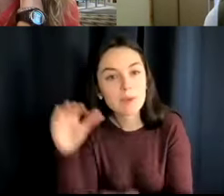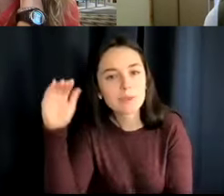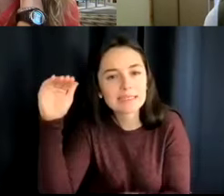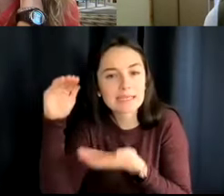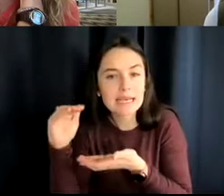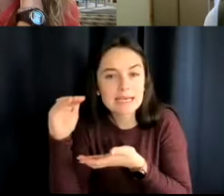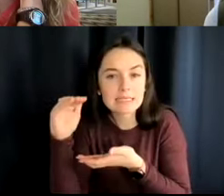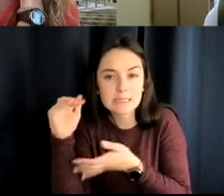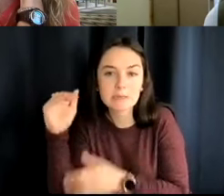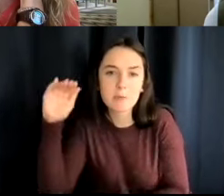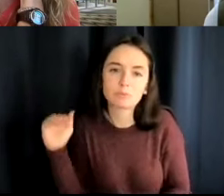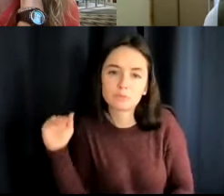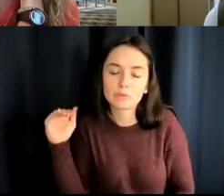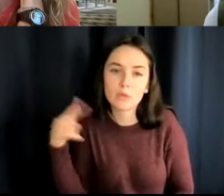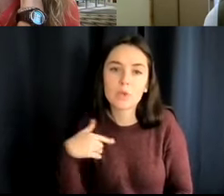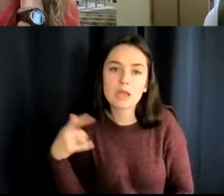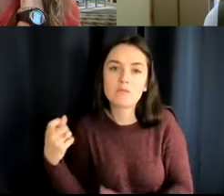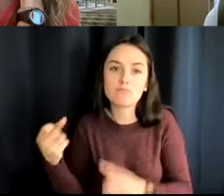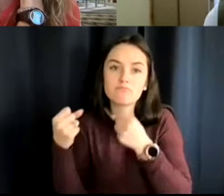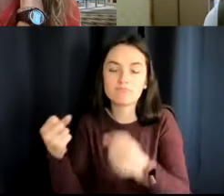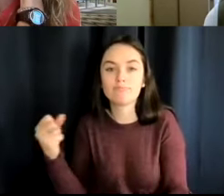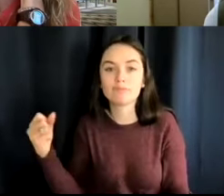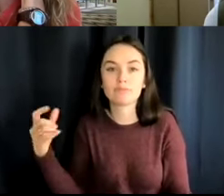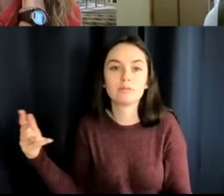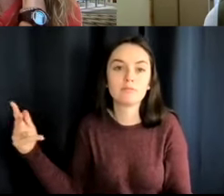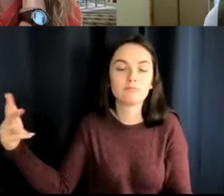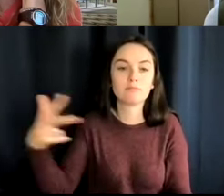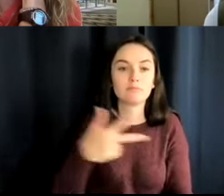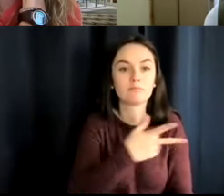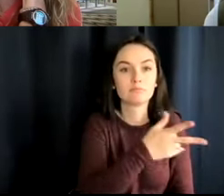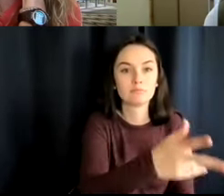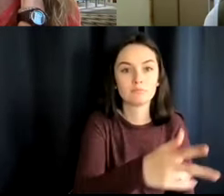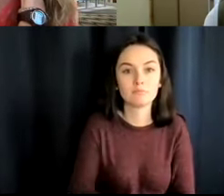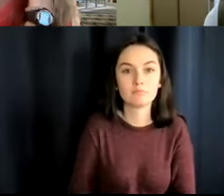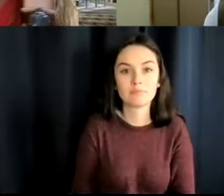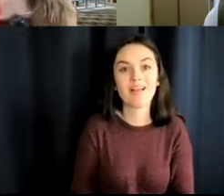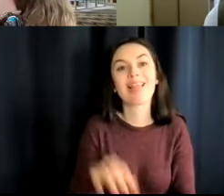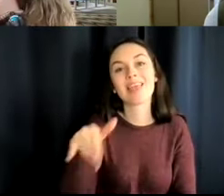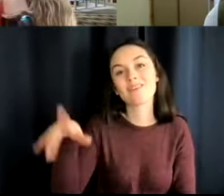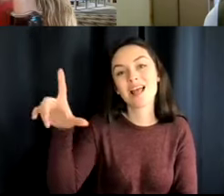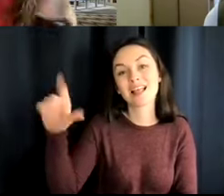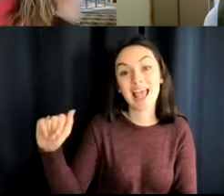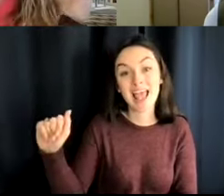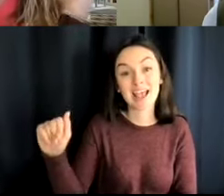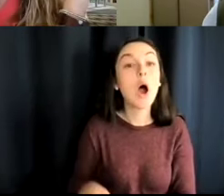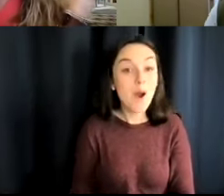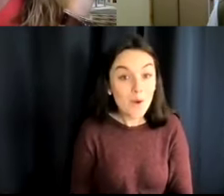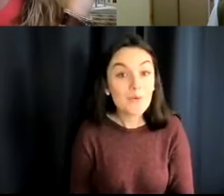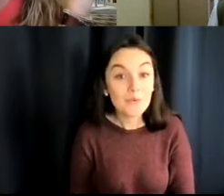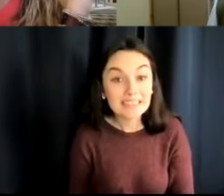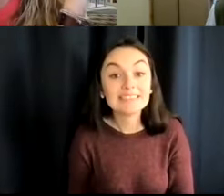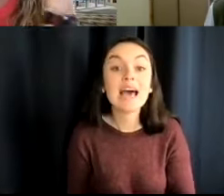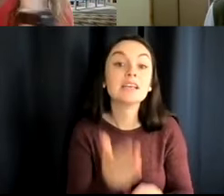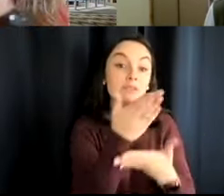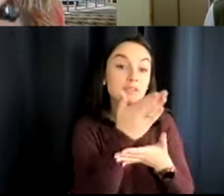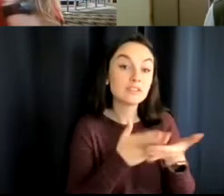airport. Hey, that was in Los Angeles. That was in Los Angeles. Oh, yes. yes. So in some